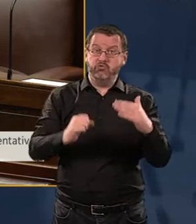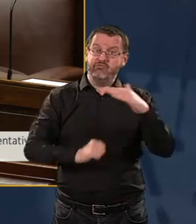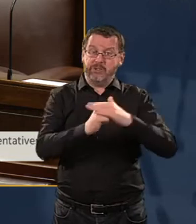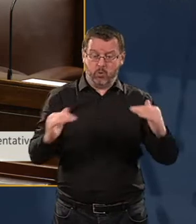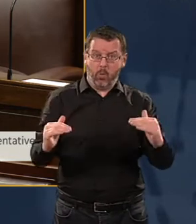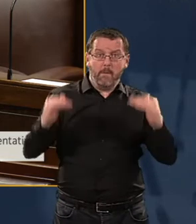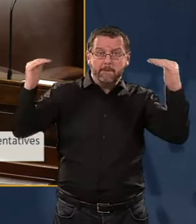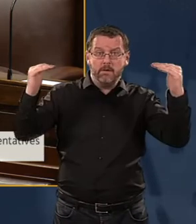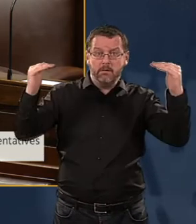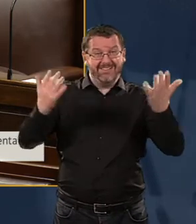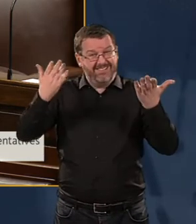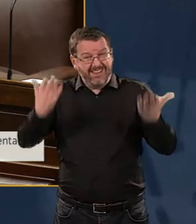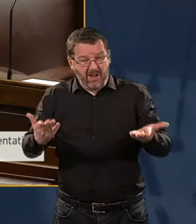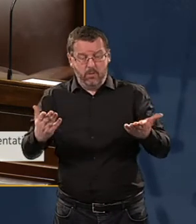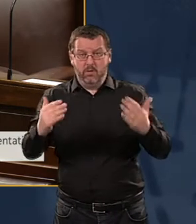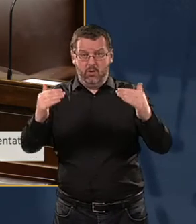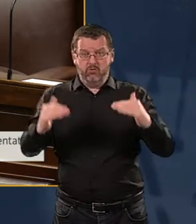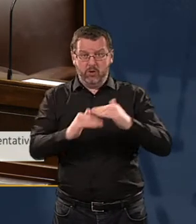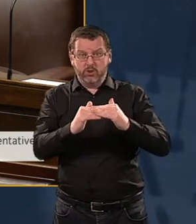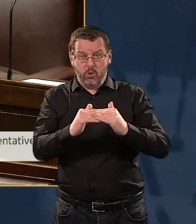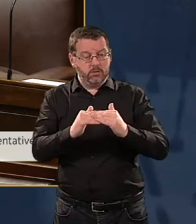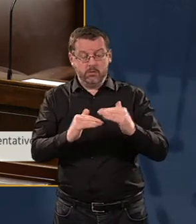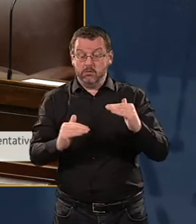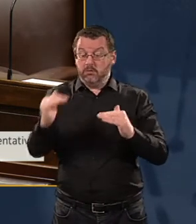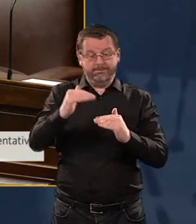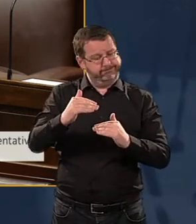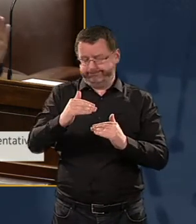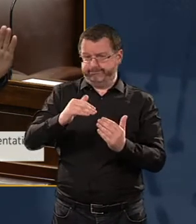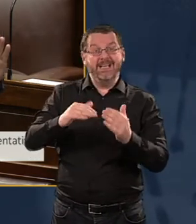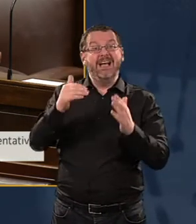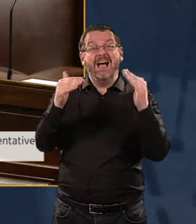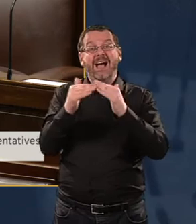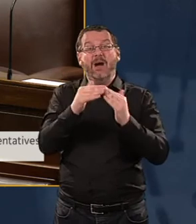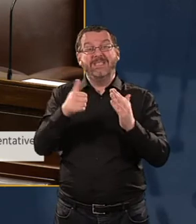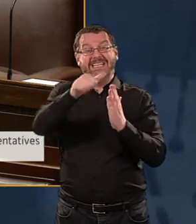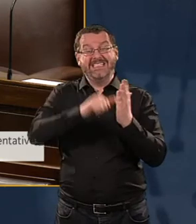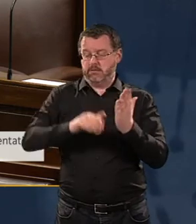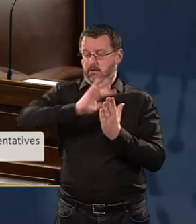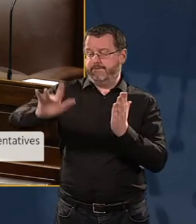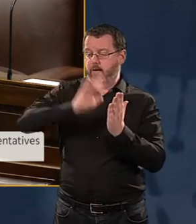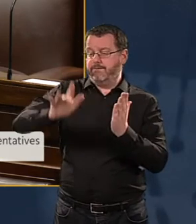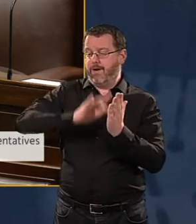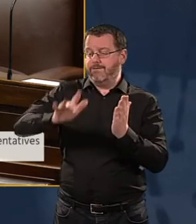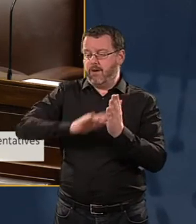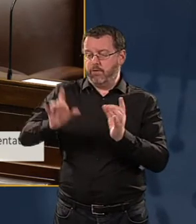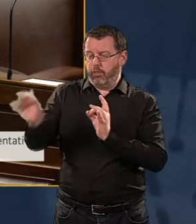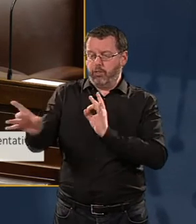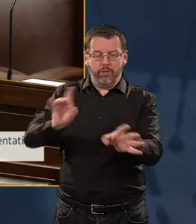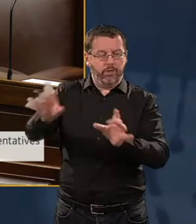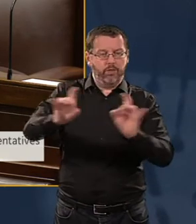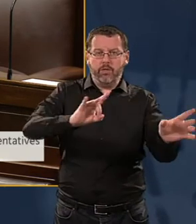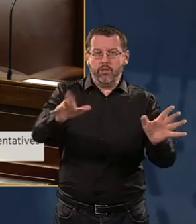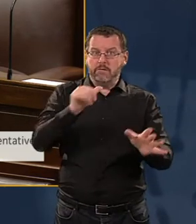instead of, as is currently the case, culling people from the housing list and abandoning tens of thousands of others and failing to give them housing